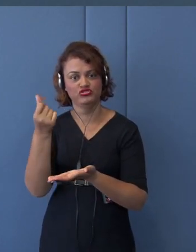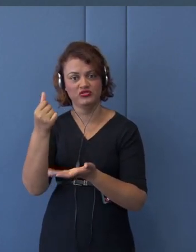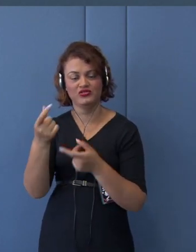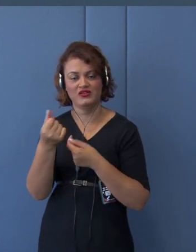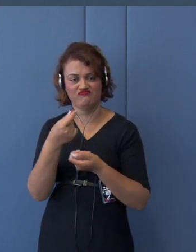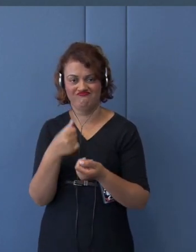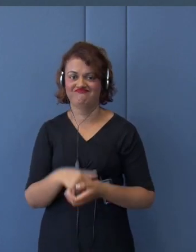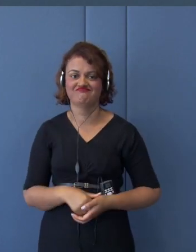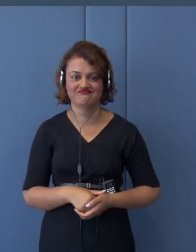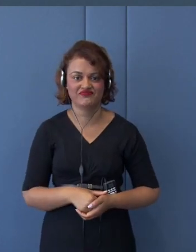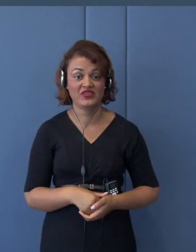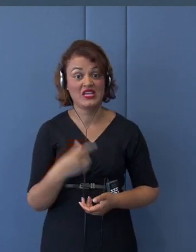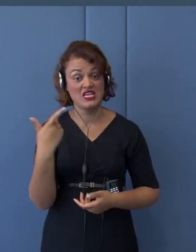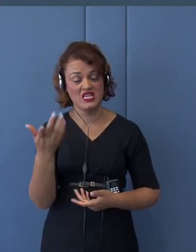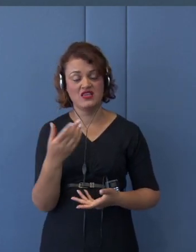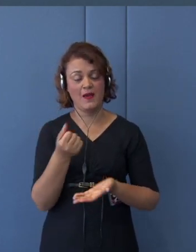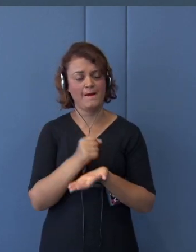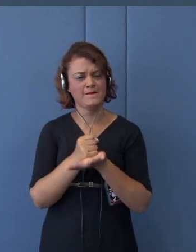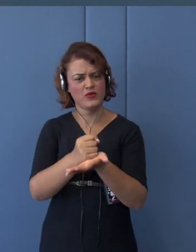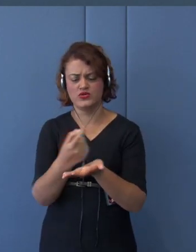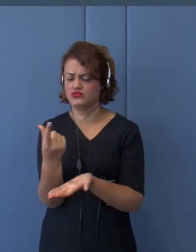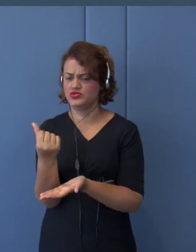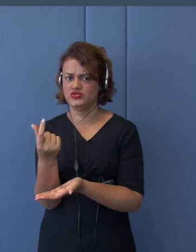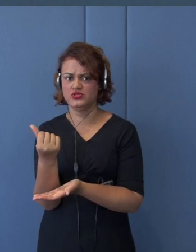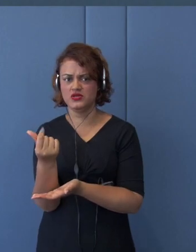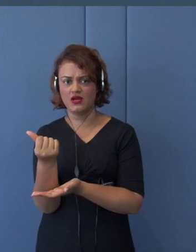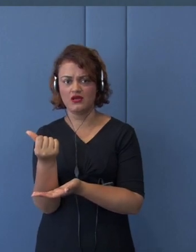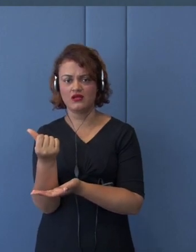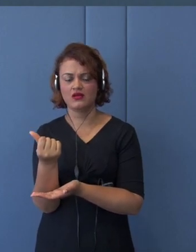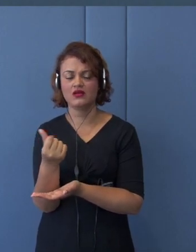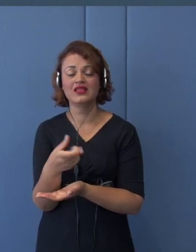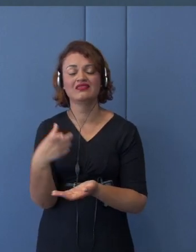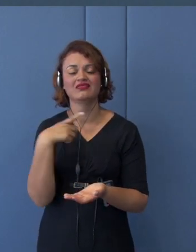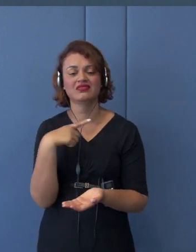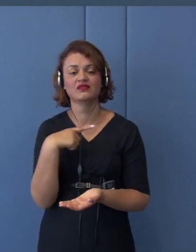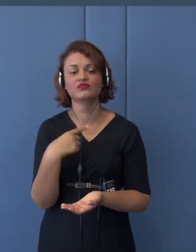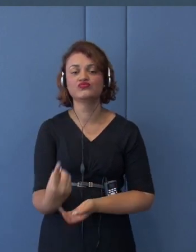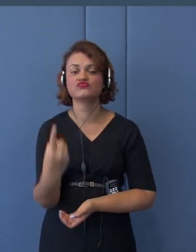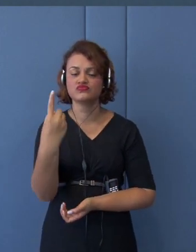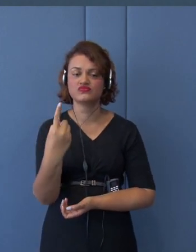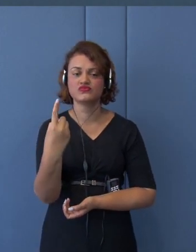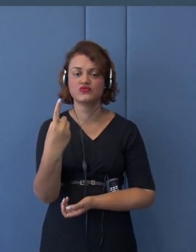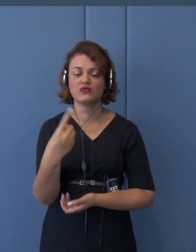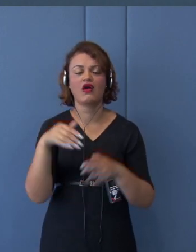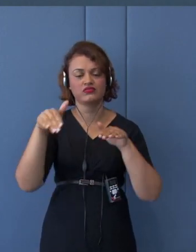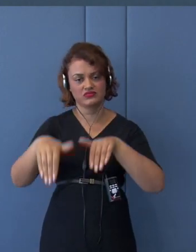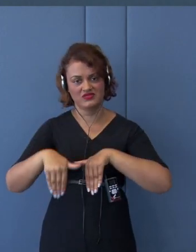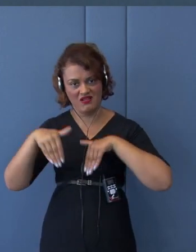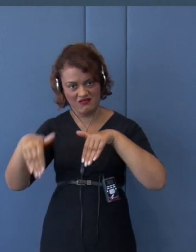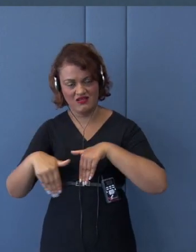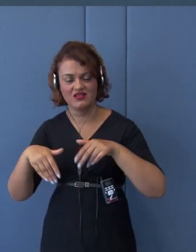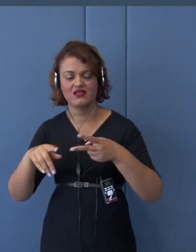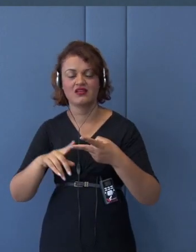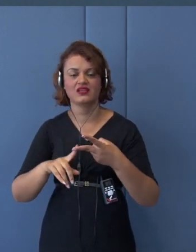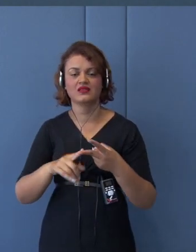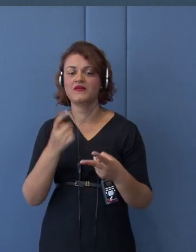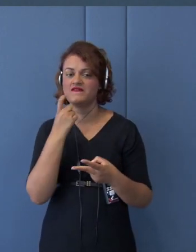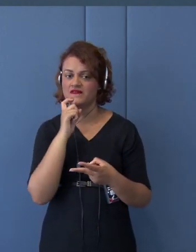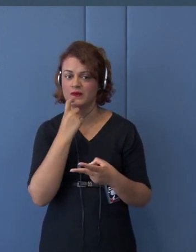with a few exceptions, the one with Australia, and the other is with the Philippines, we have